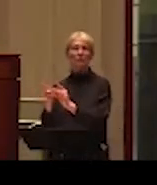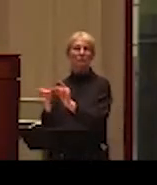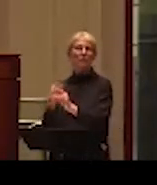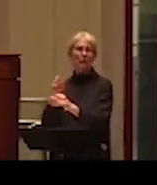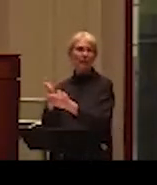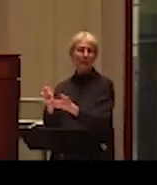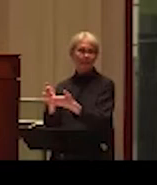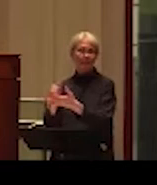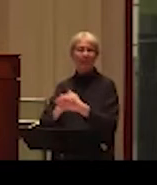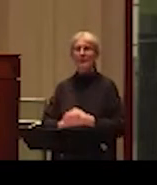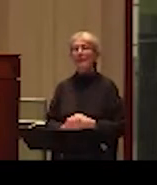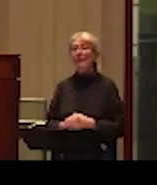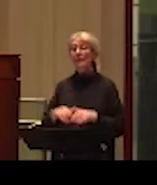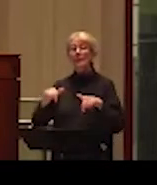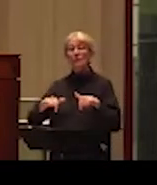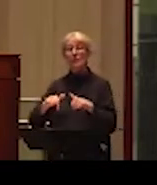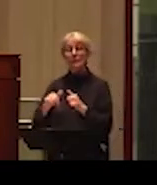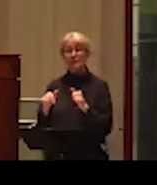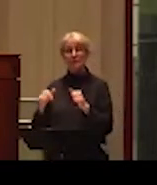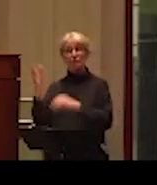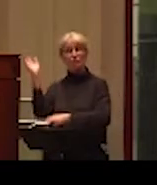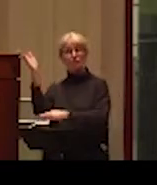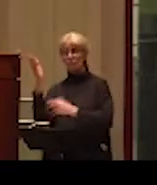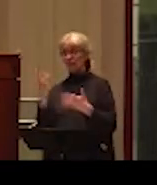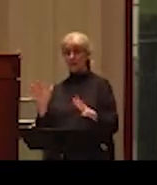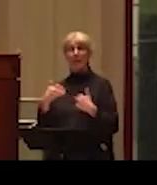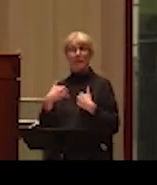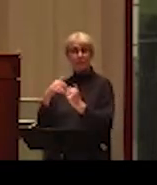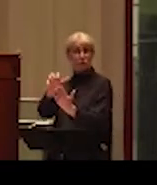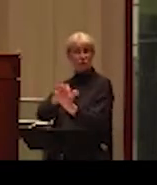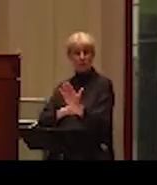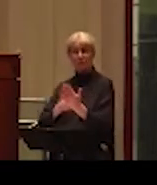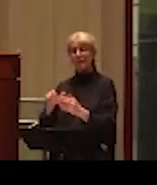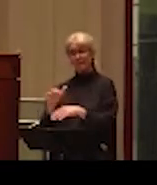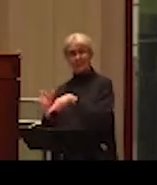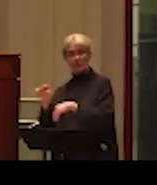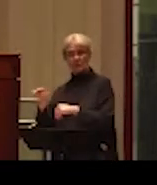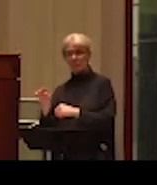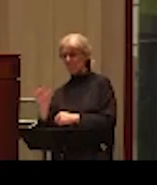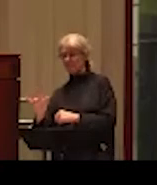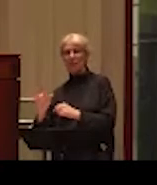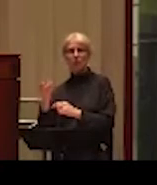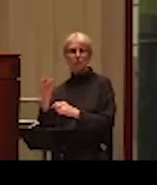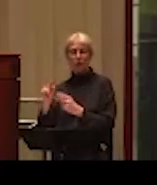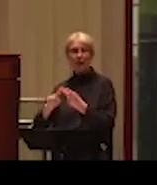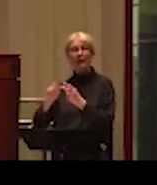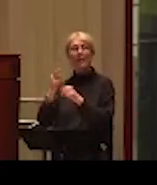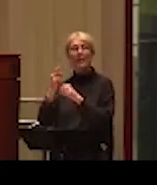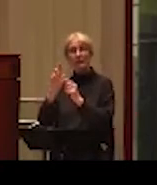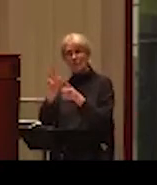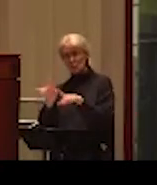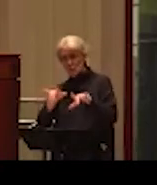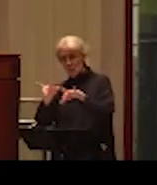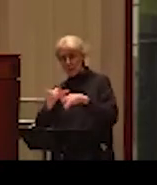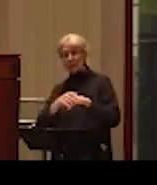link to a live updated transcript in the chat. This event is being recorded and links to the video, uh, transcript and other resources will be